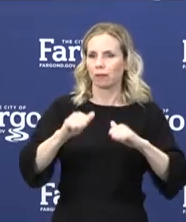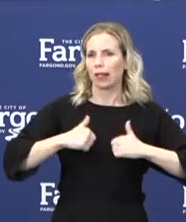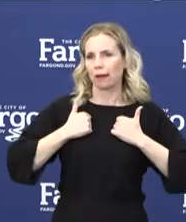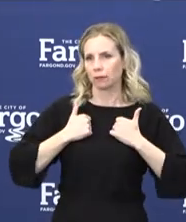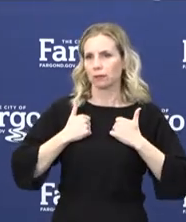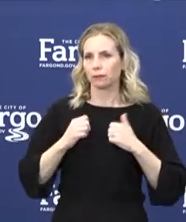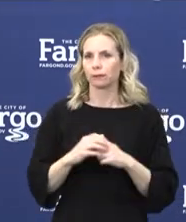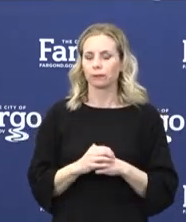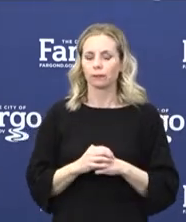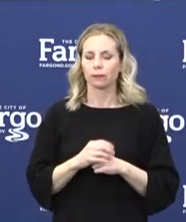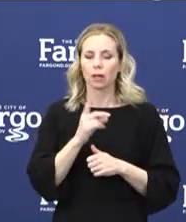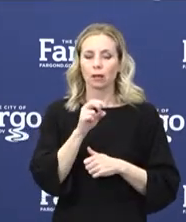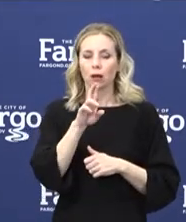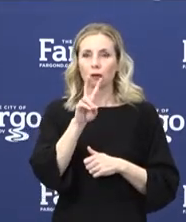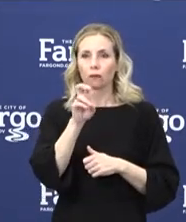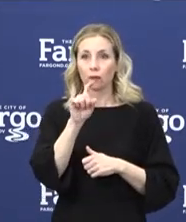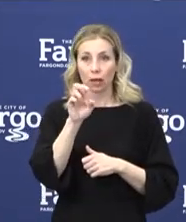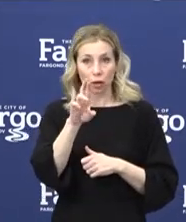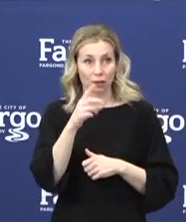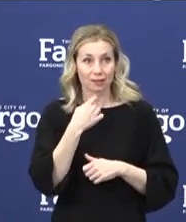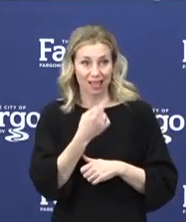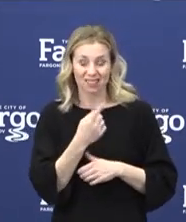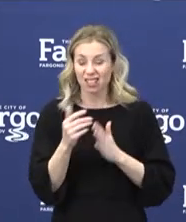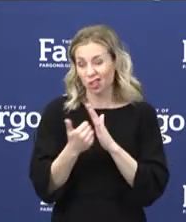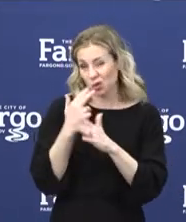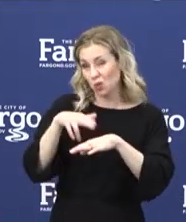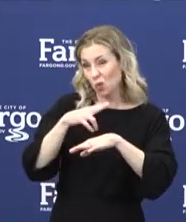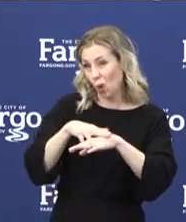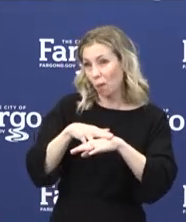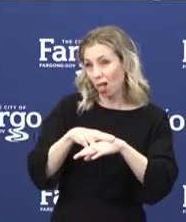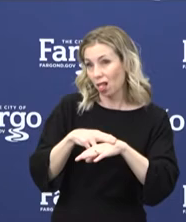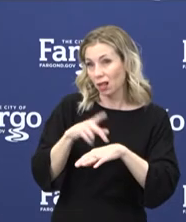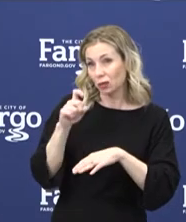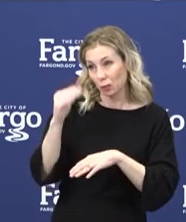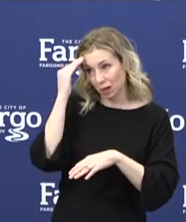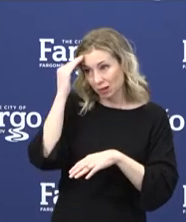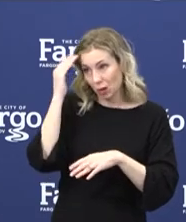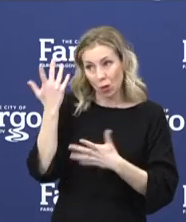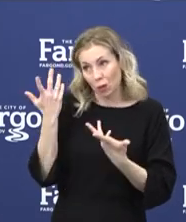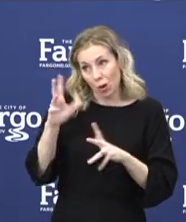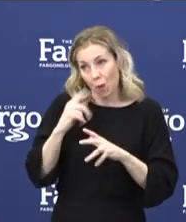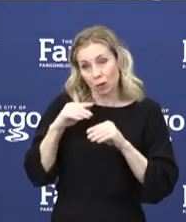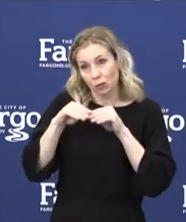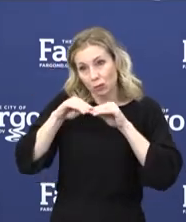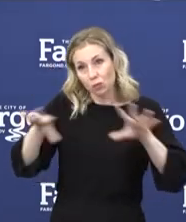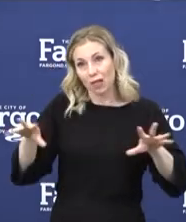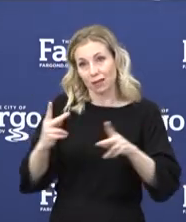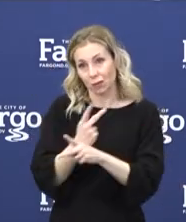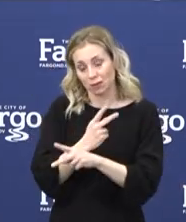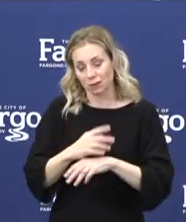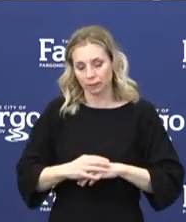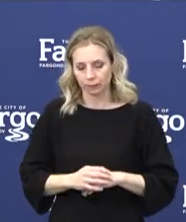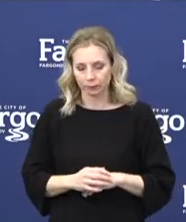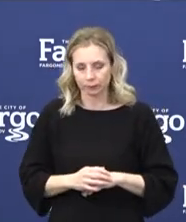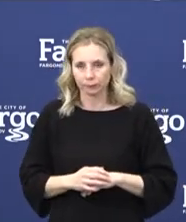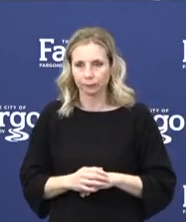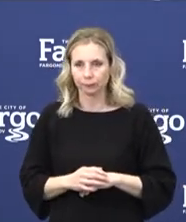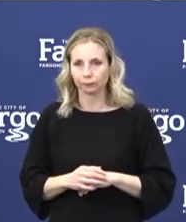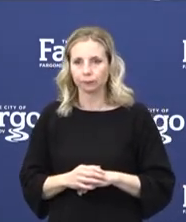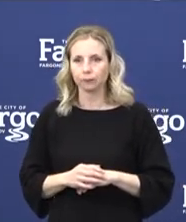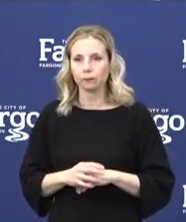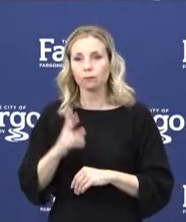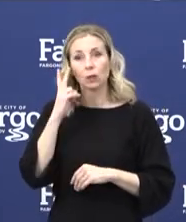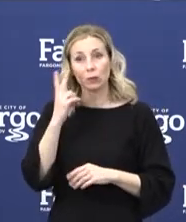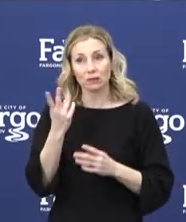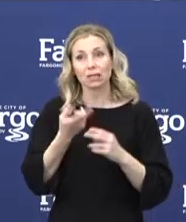as Dr. Bedder said, we're a new normal so you have to be very cognitive if do not want to spread this. As we've already heard, we see increased number